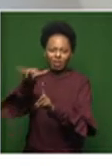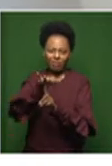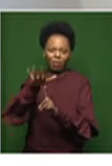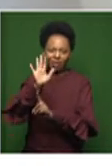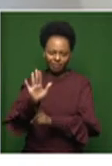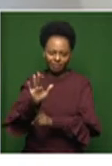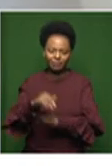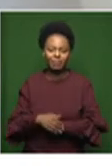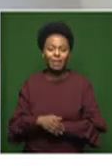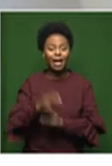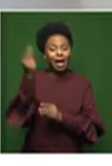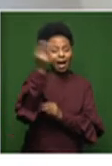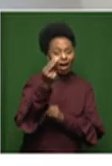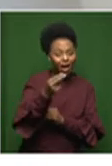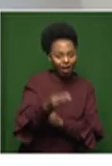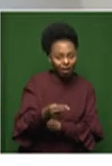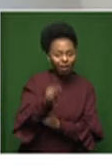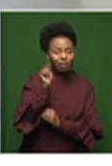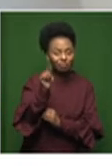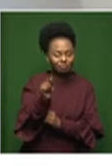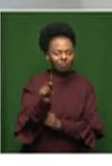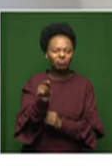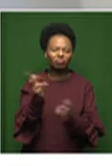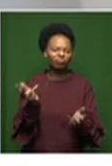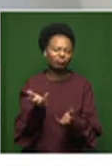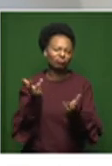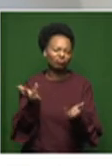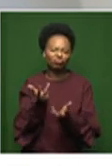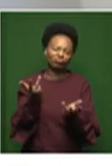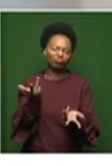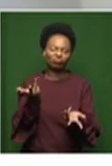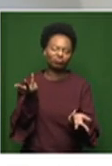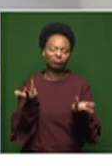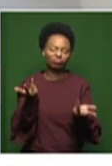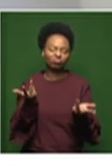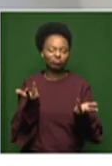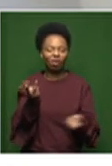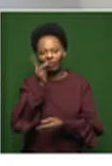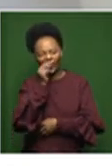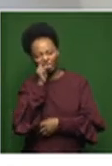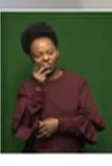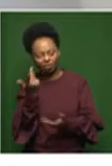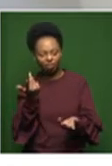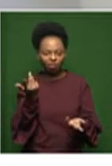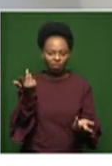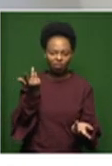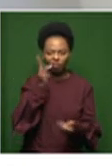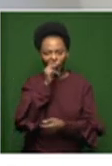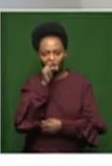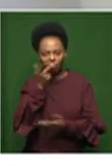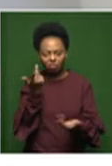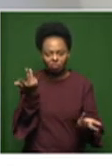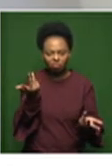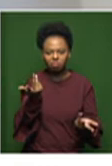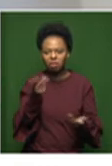And the artists are, you know, there's a funny, we talk about artists as either emerging